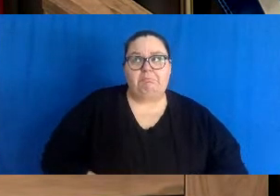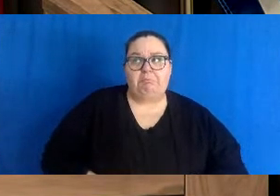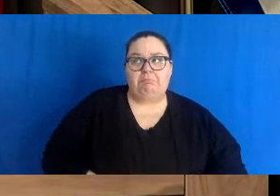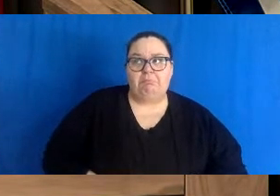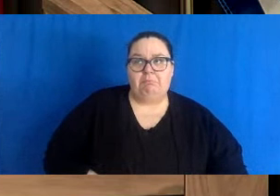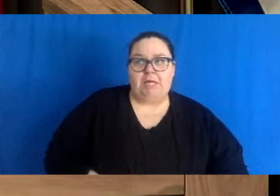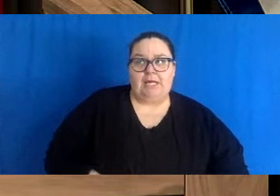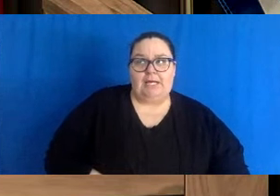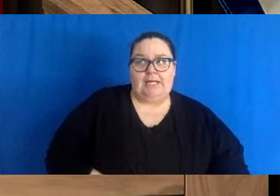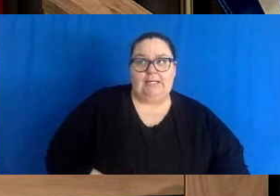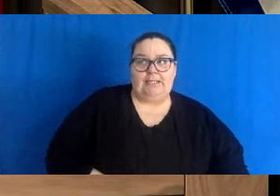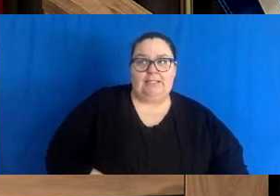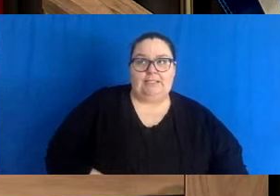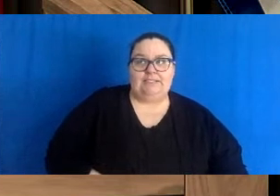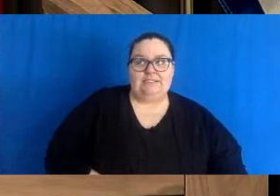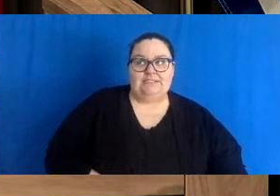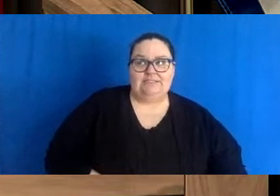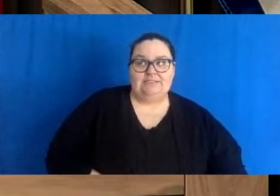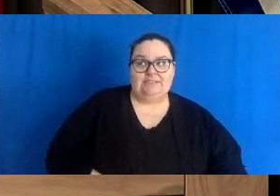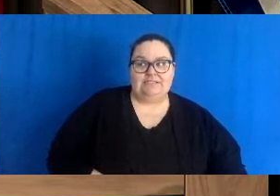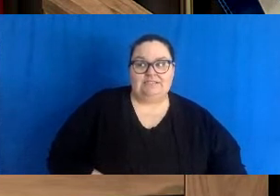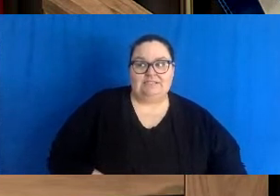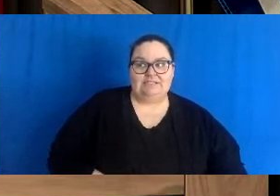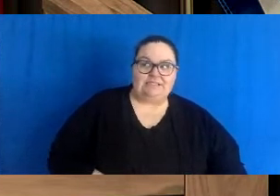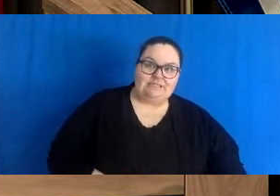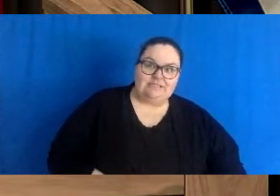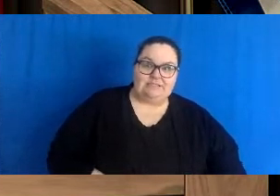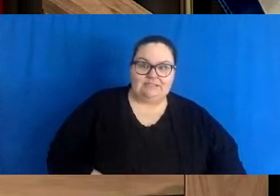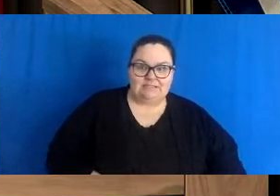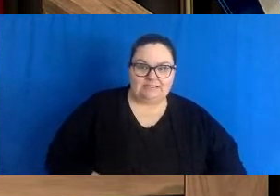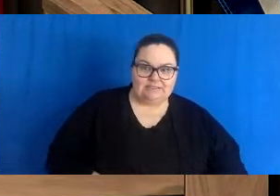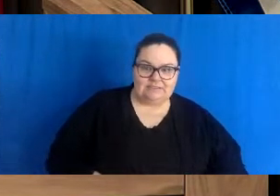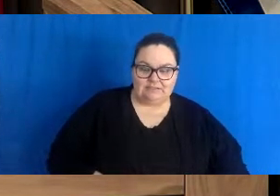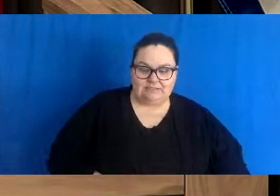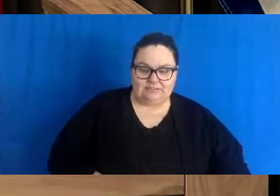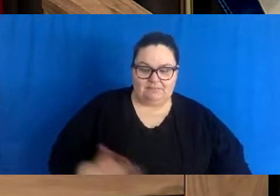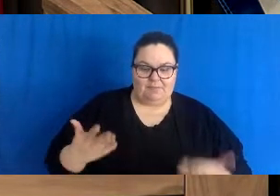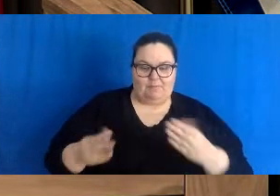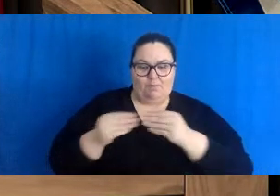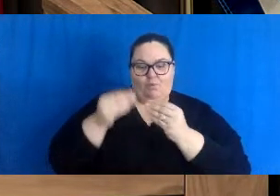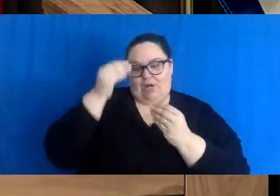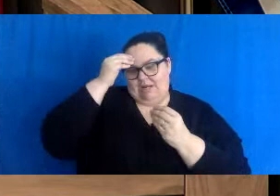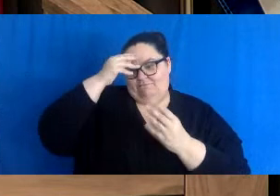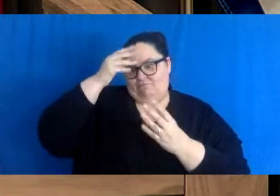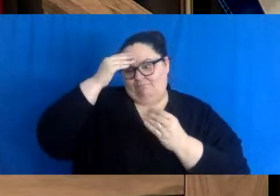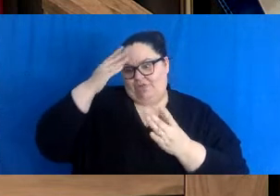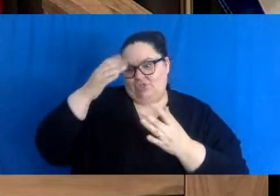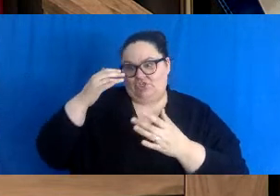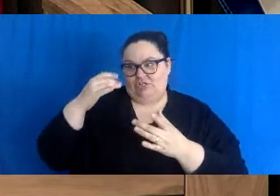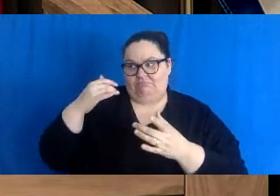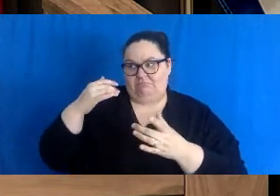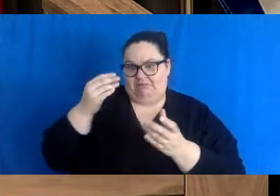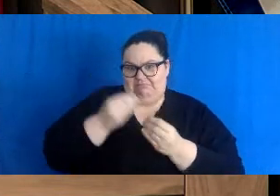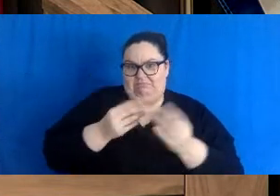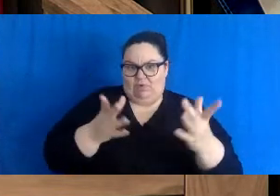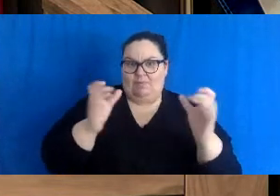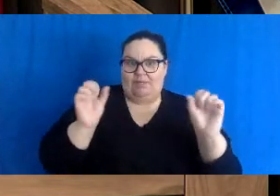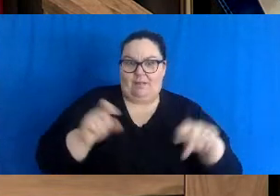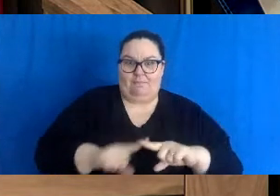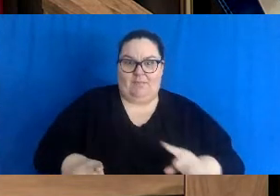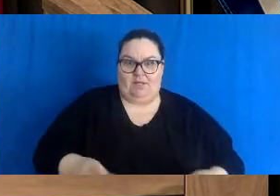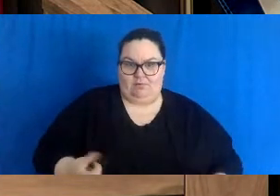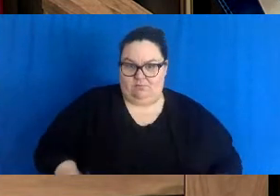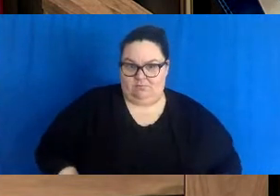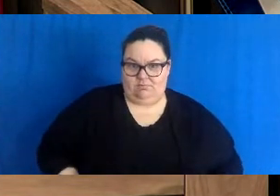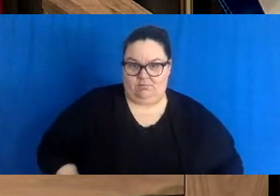I think the most I can say about that, and we could maybe get more information if there is available, we're not happy with